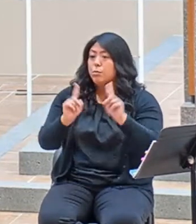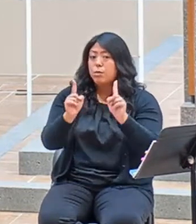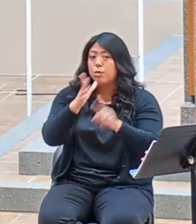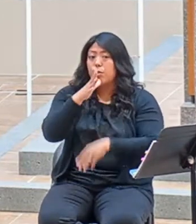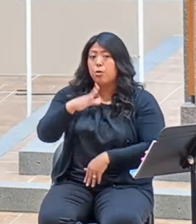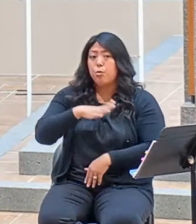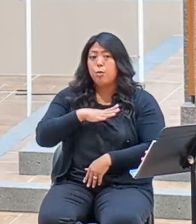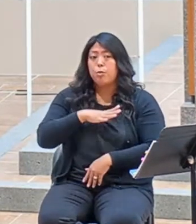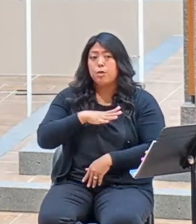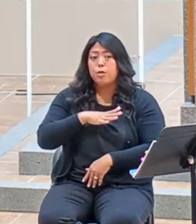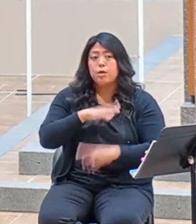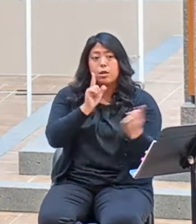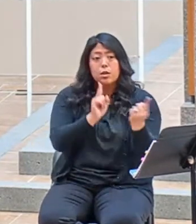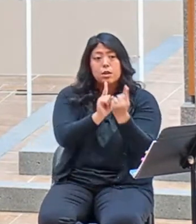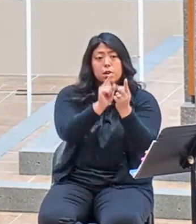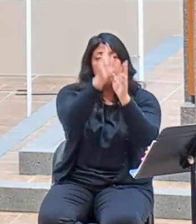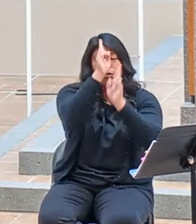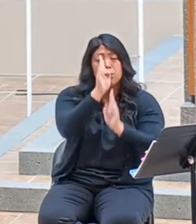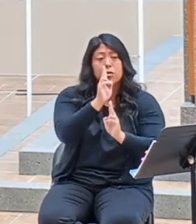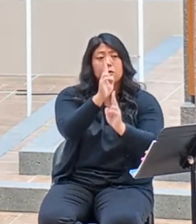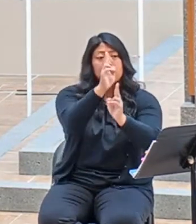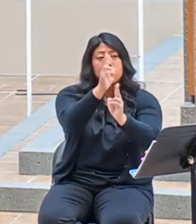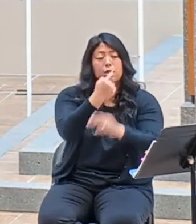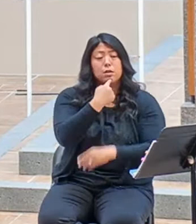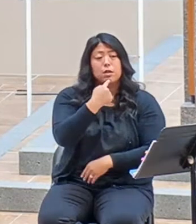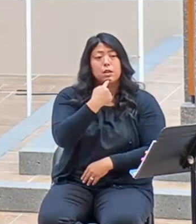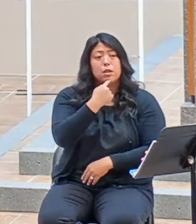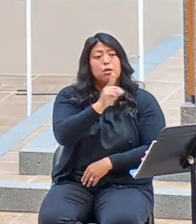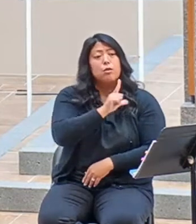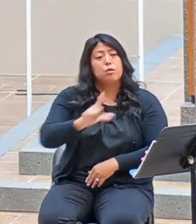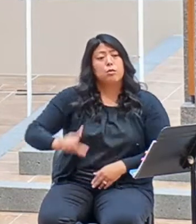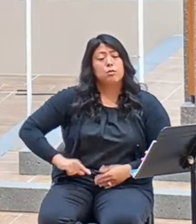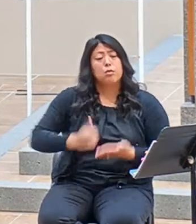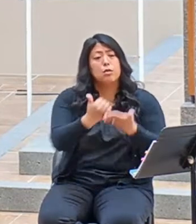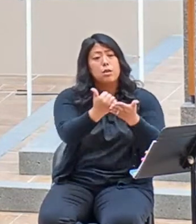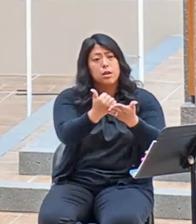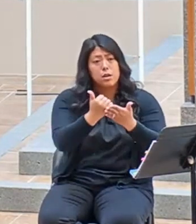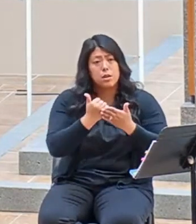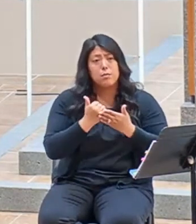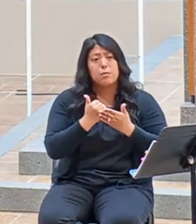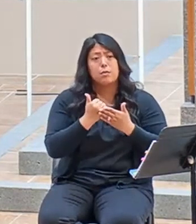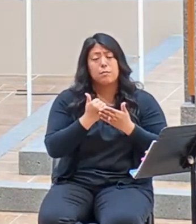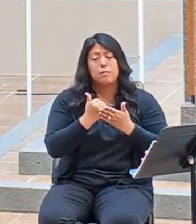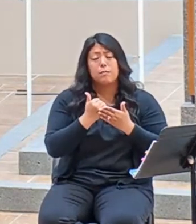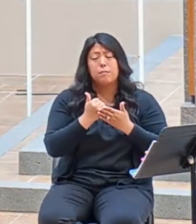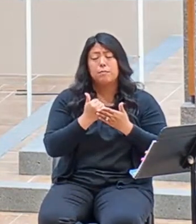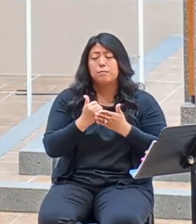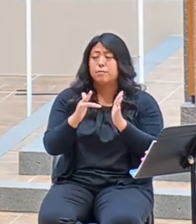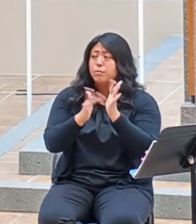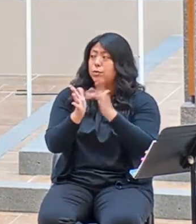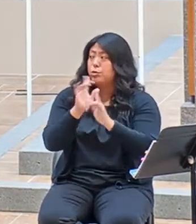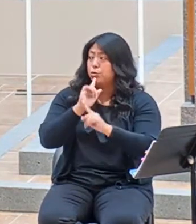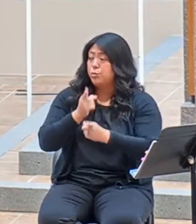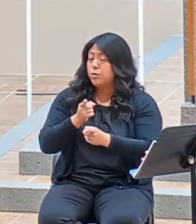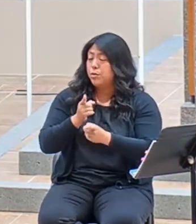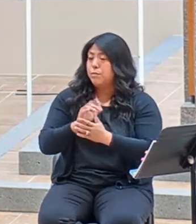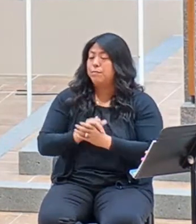came and did Jesus' homage, saying, Lord, help me. He said in reply,